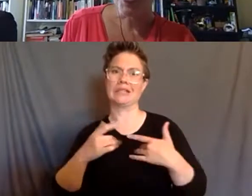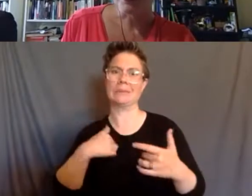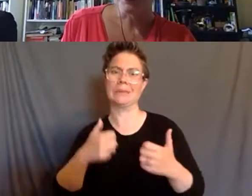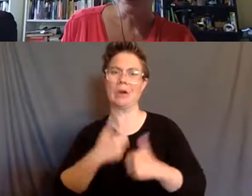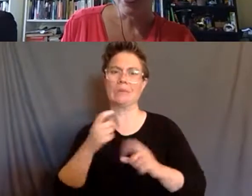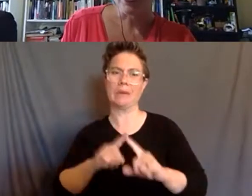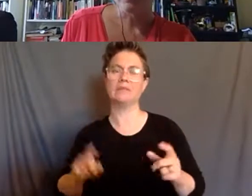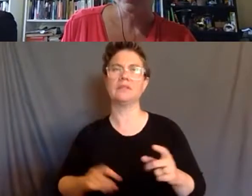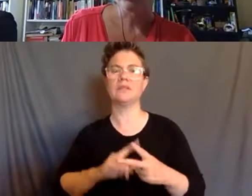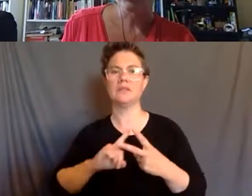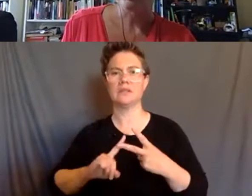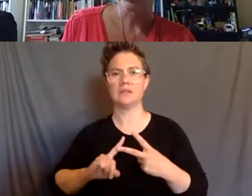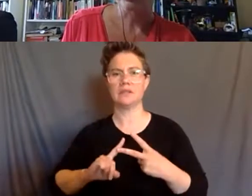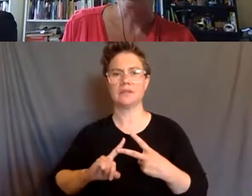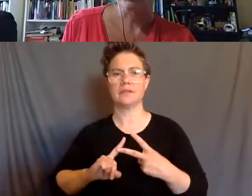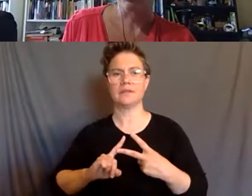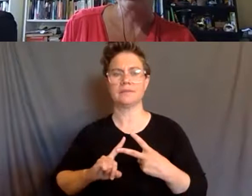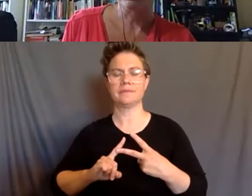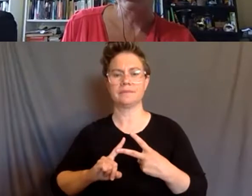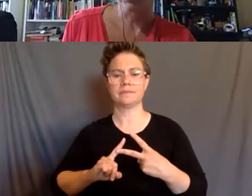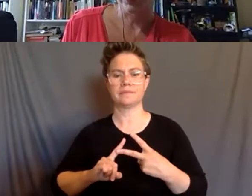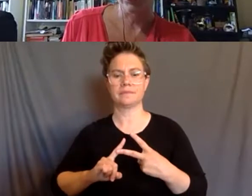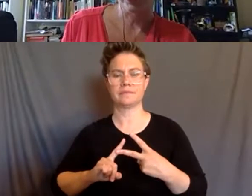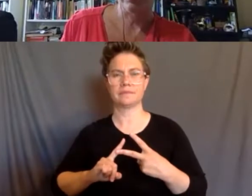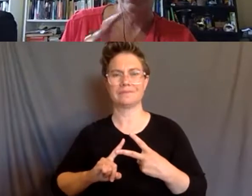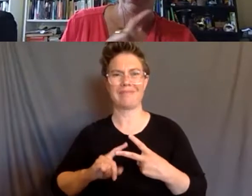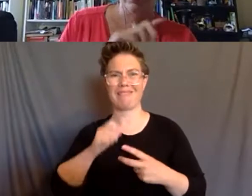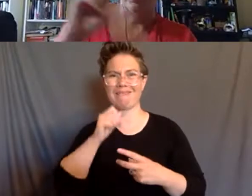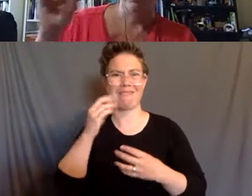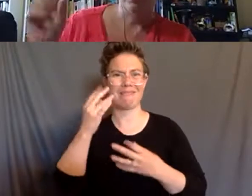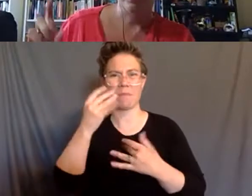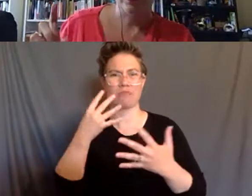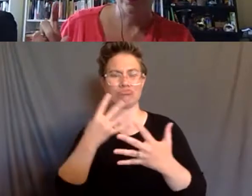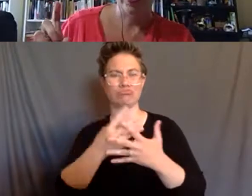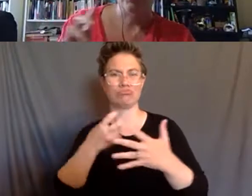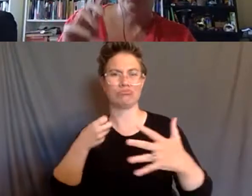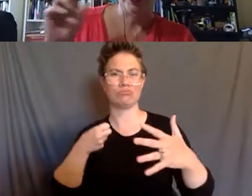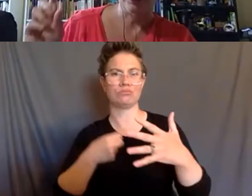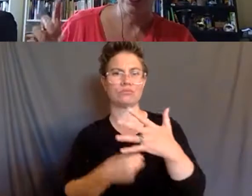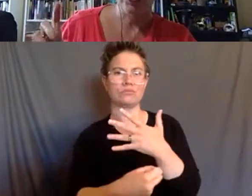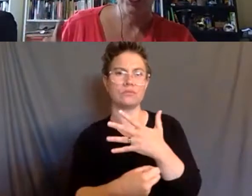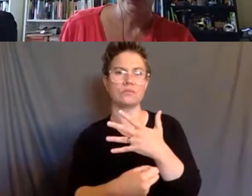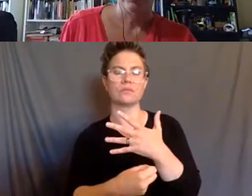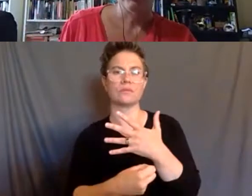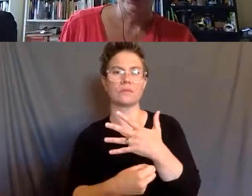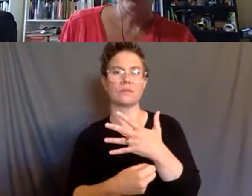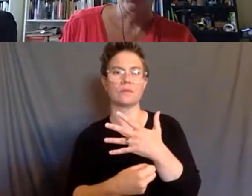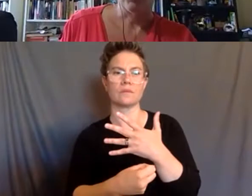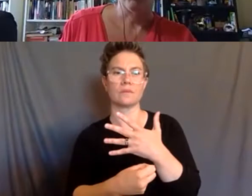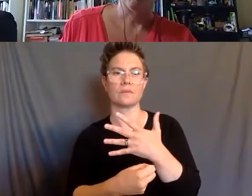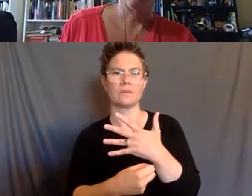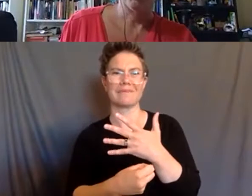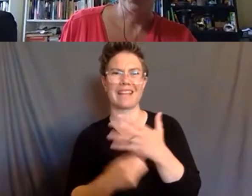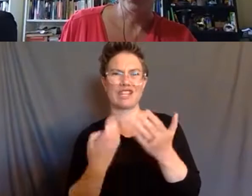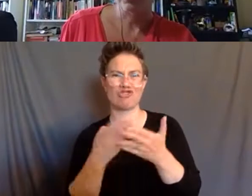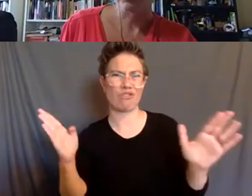but that they don't take into account incarceration, kind of writ large, right? So